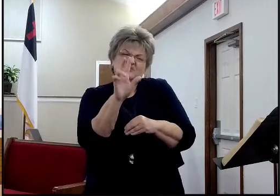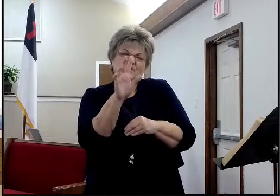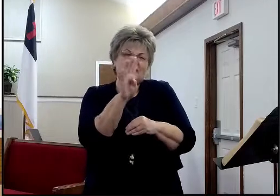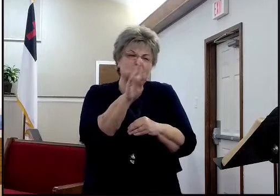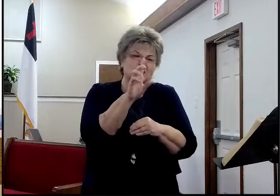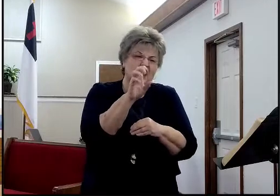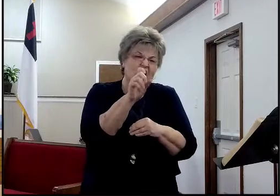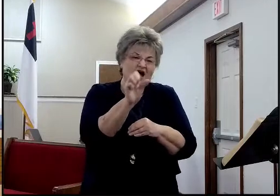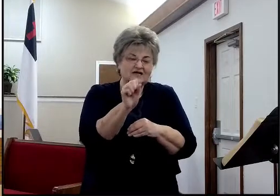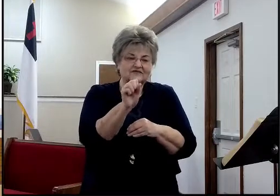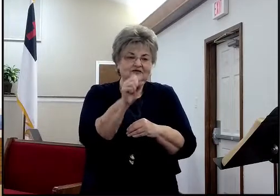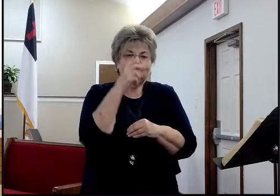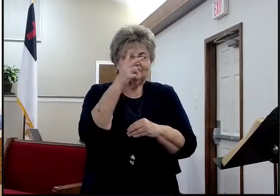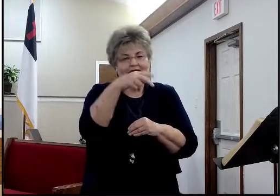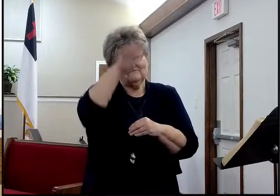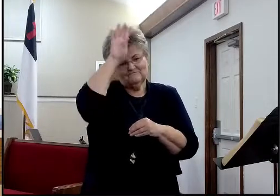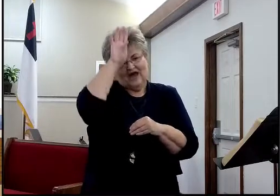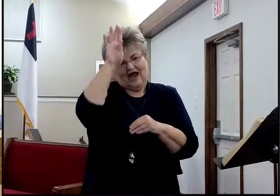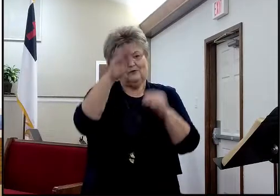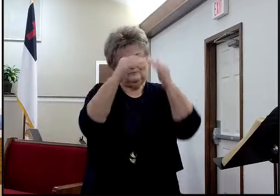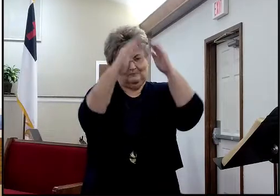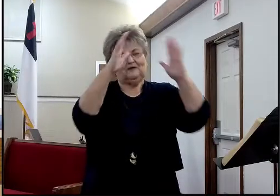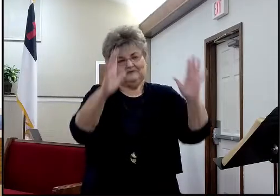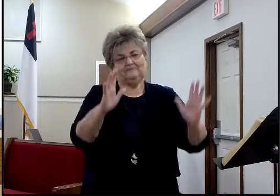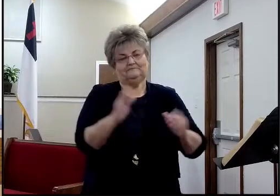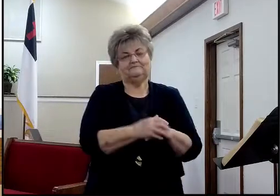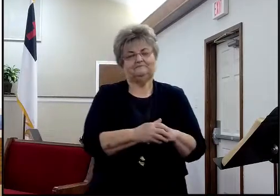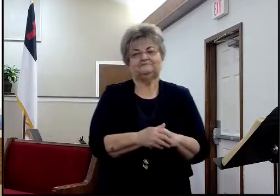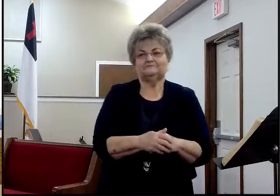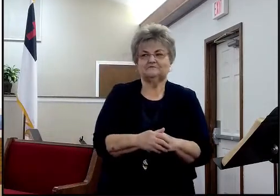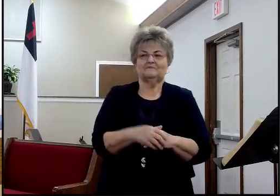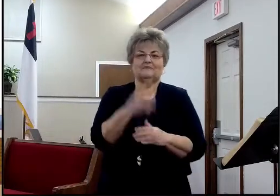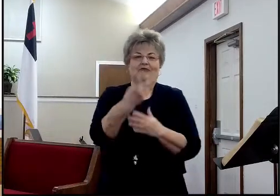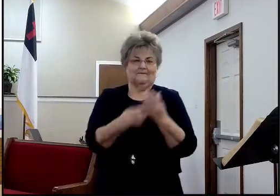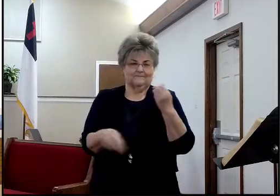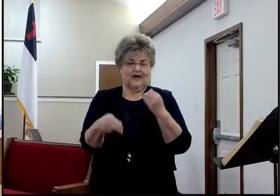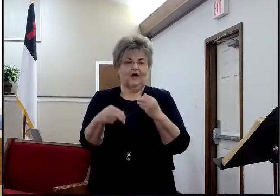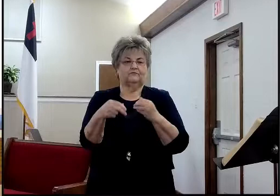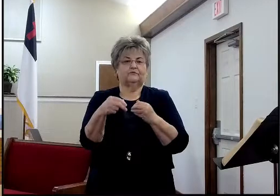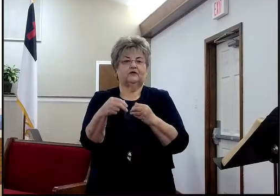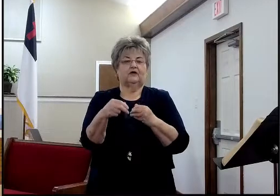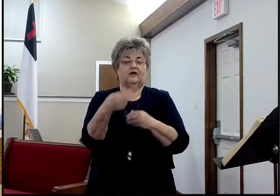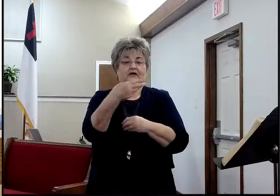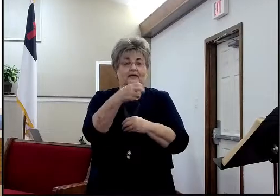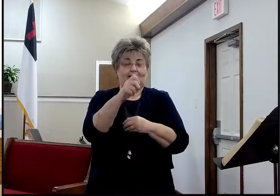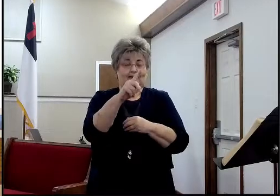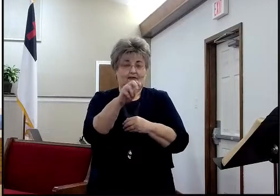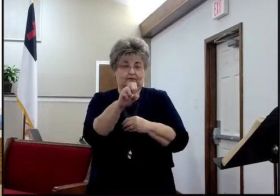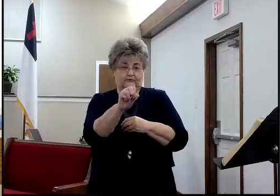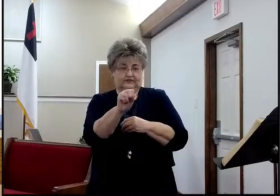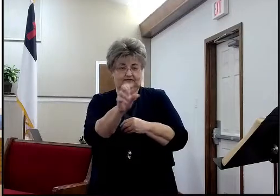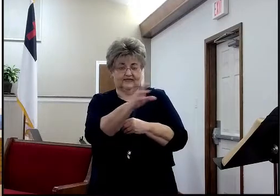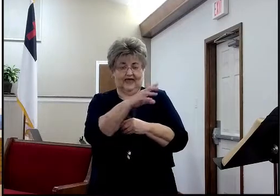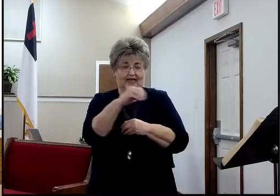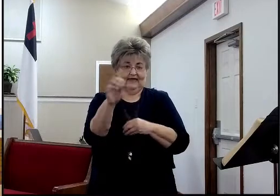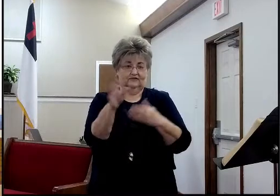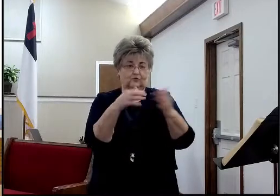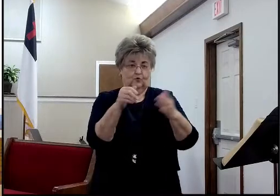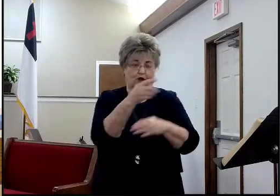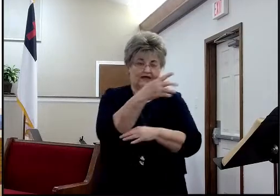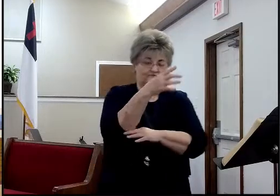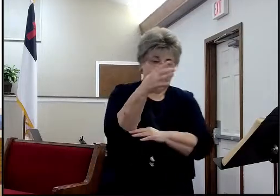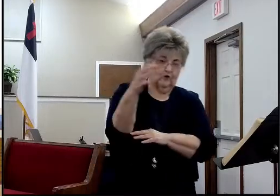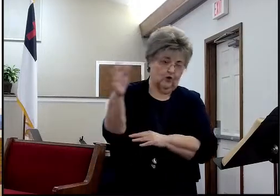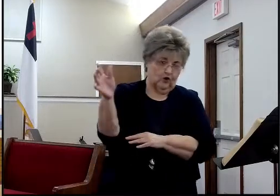So, we want to honor them, and of course, both Holotus and Gray Forest have mutual aid agreements. So, you could find yourself in